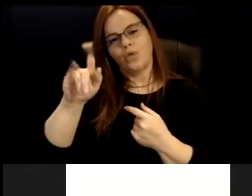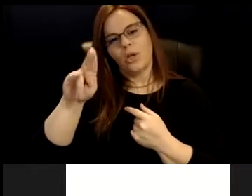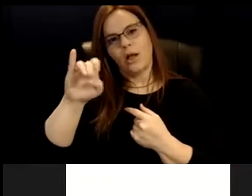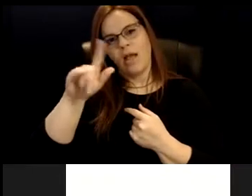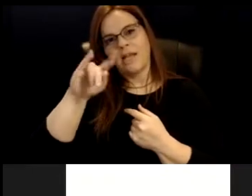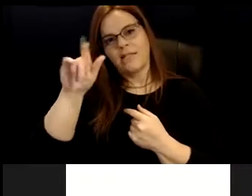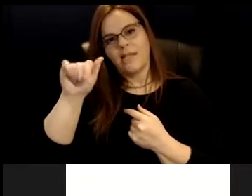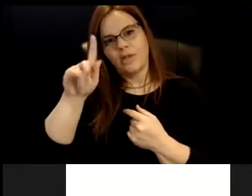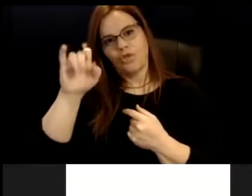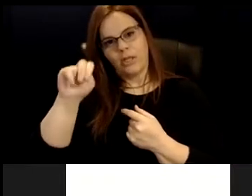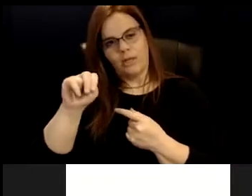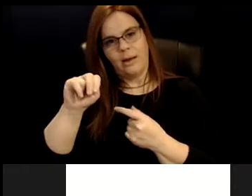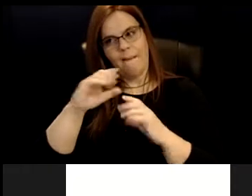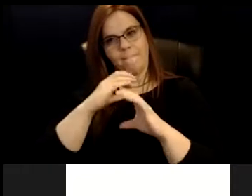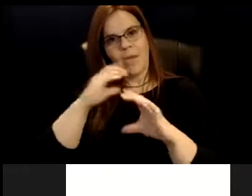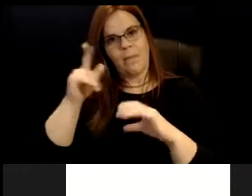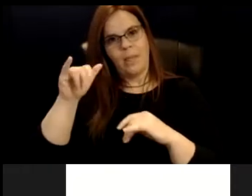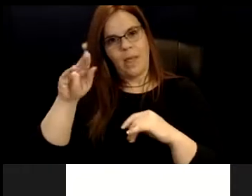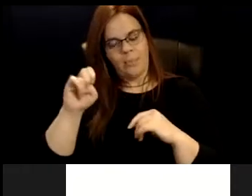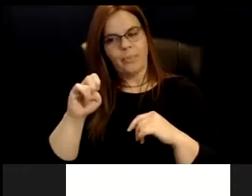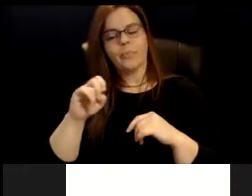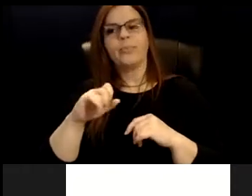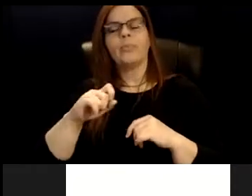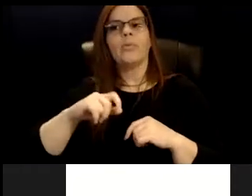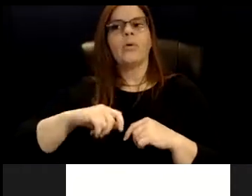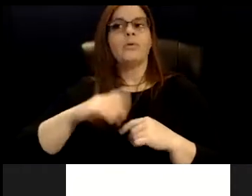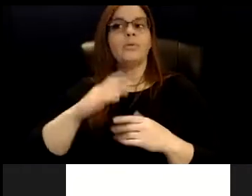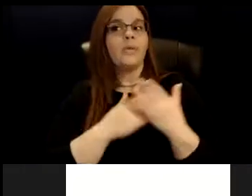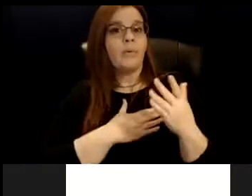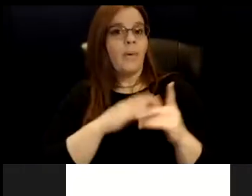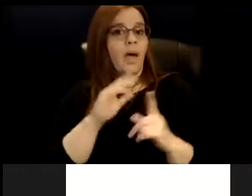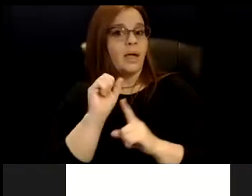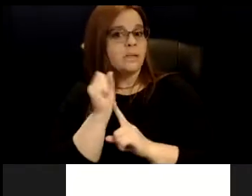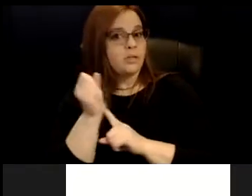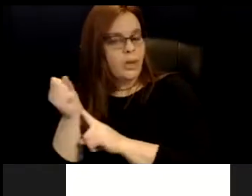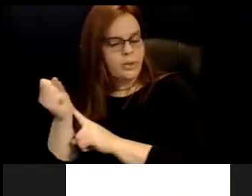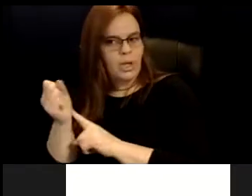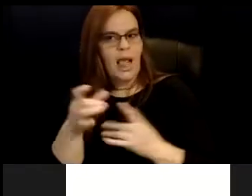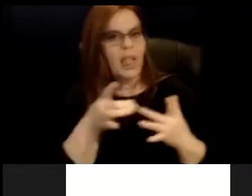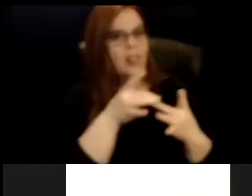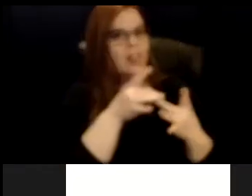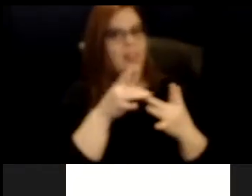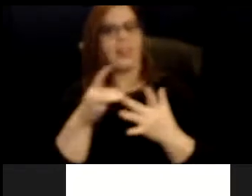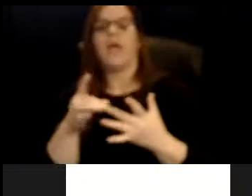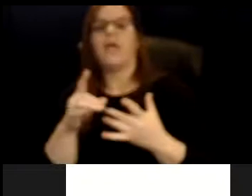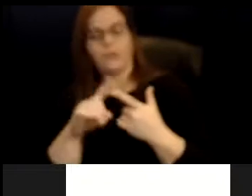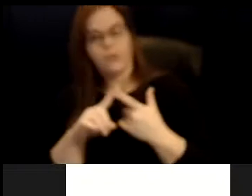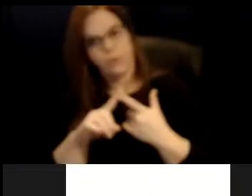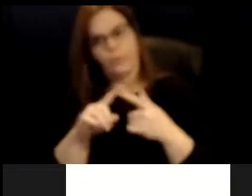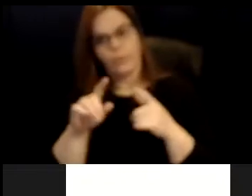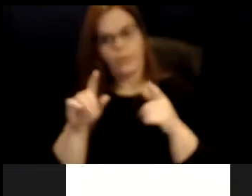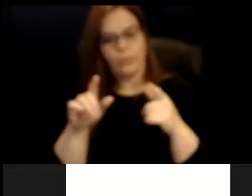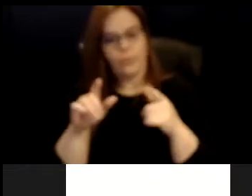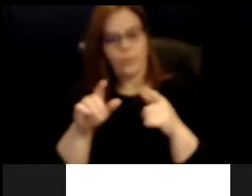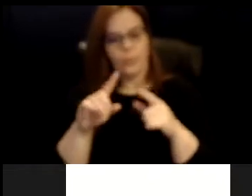of my youth, as well as some of the other circumstances led to a situation where I